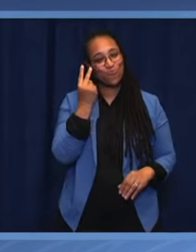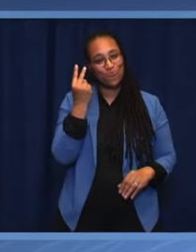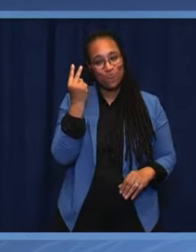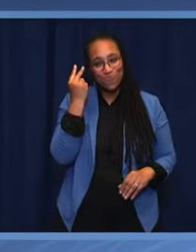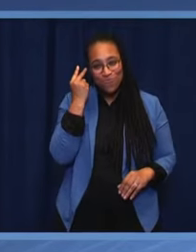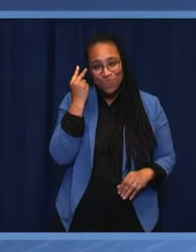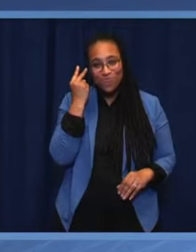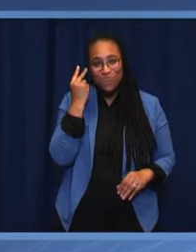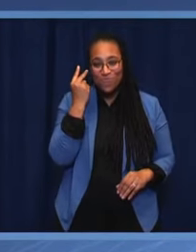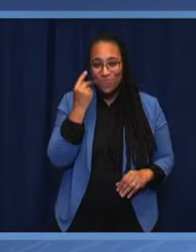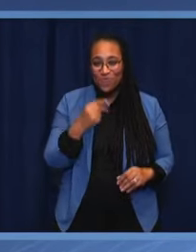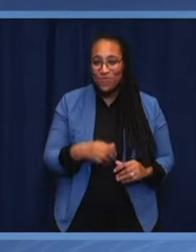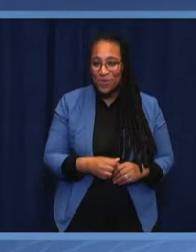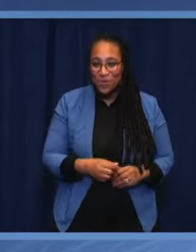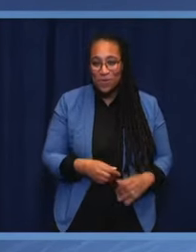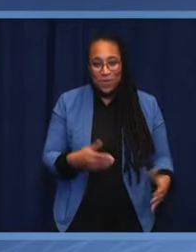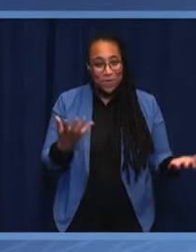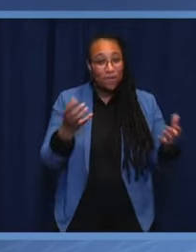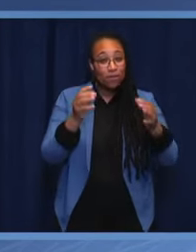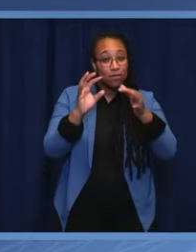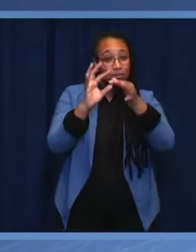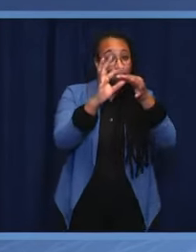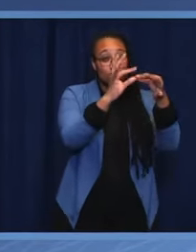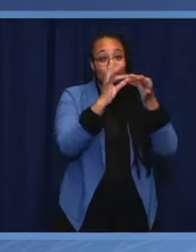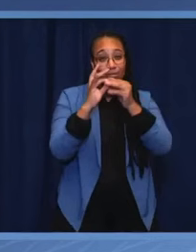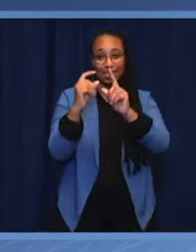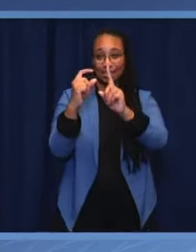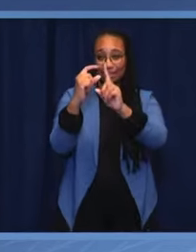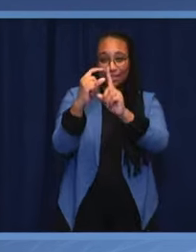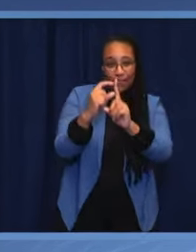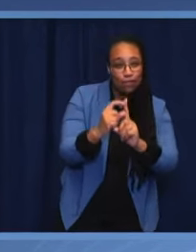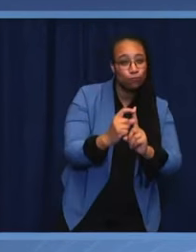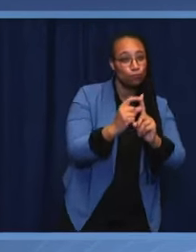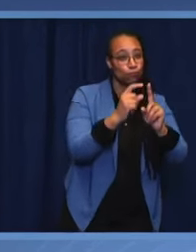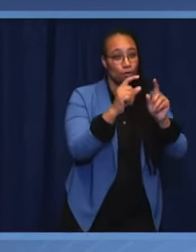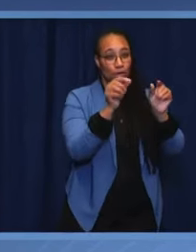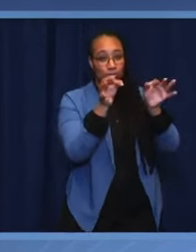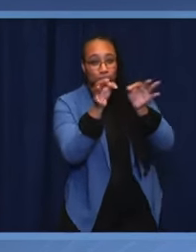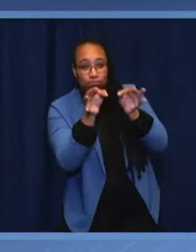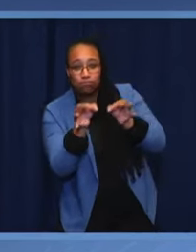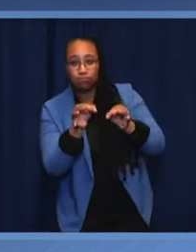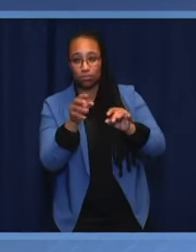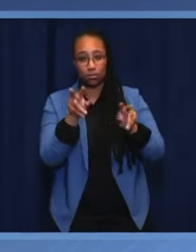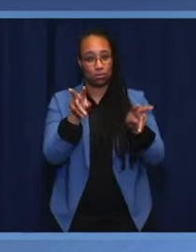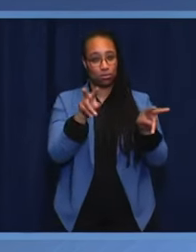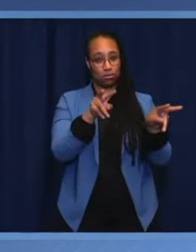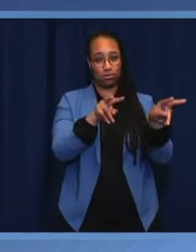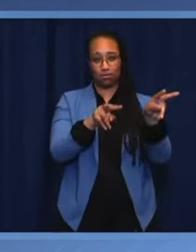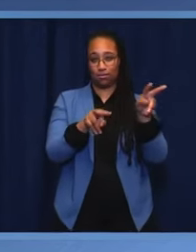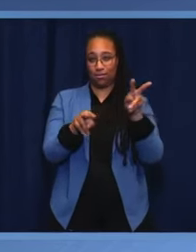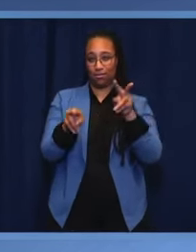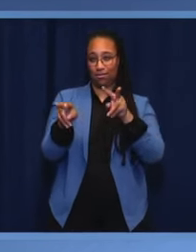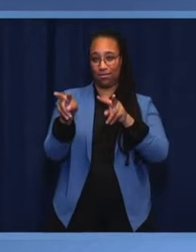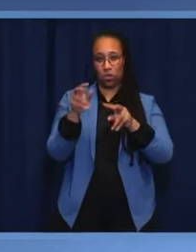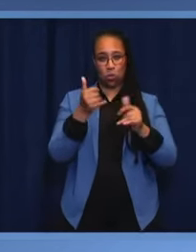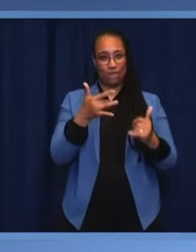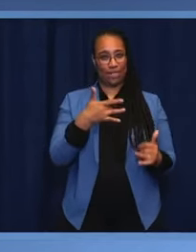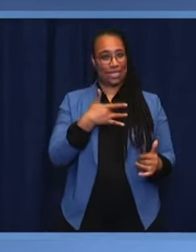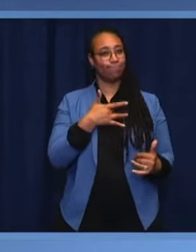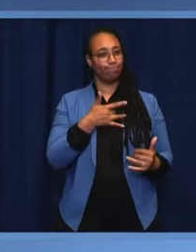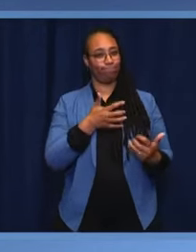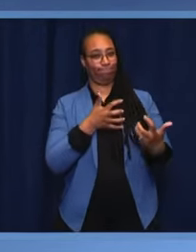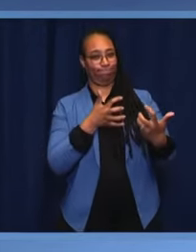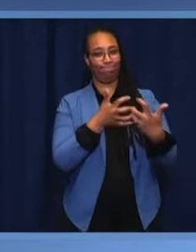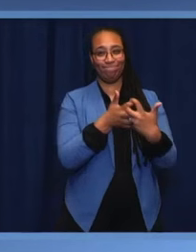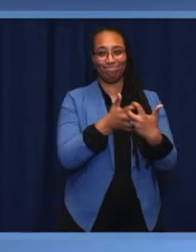definitions of democracy there are, the one that I think gets closer to the real concept is what Abraham Lincoln said when he